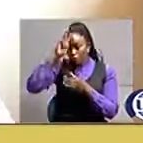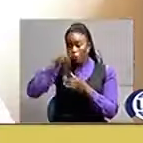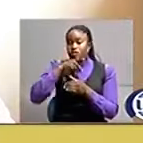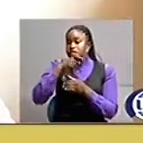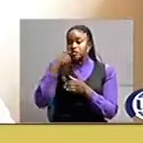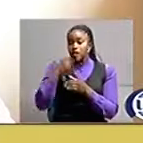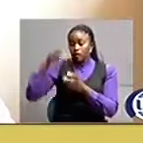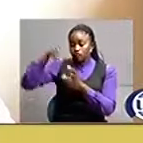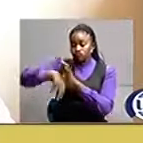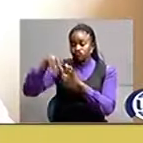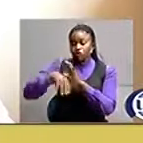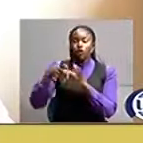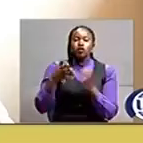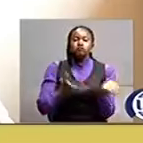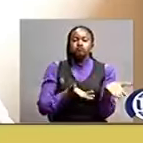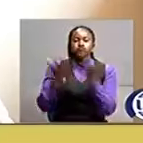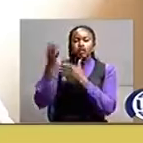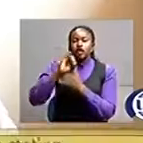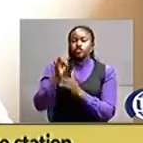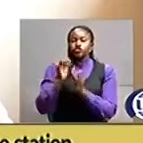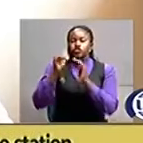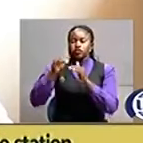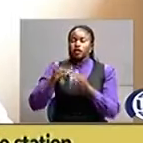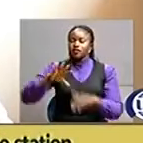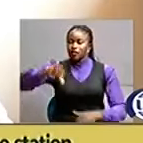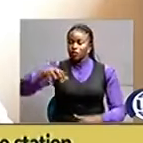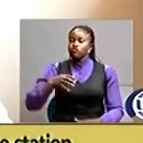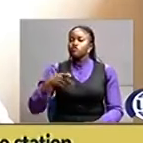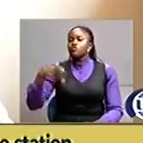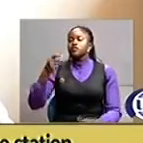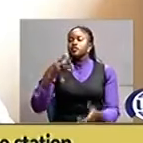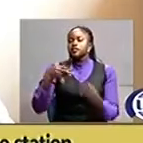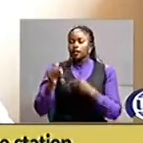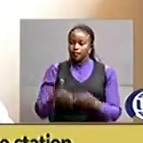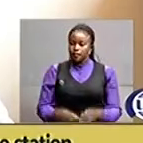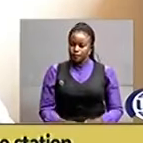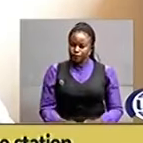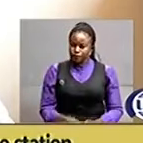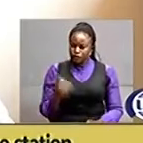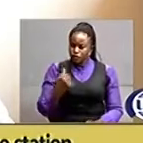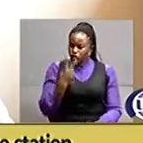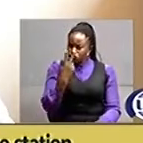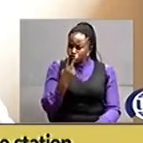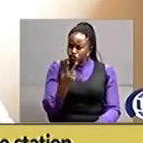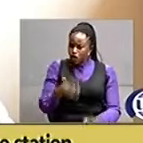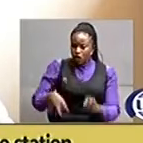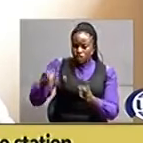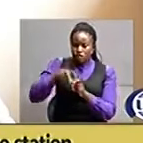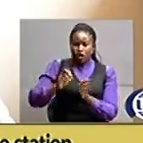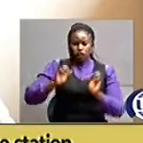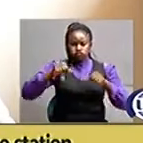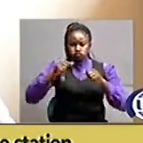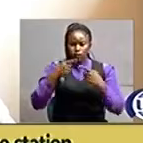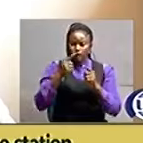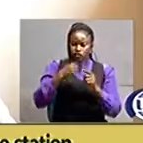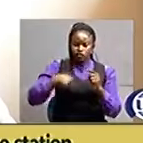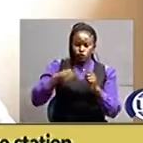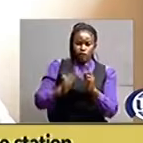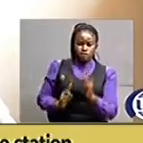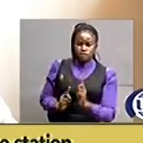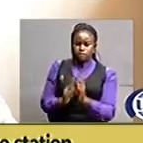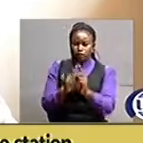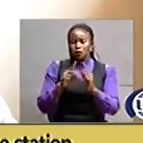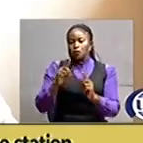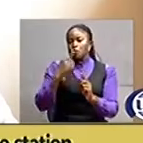the town ginger town they were two on a motorcycle we ran after them one took off